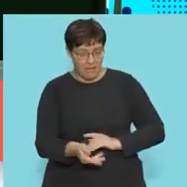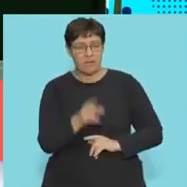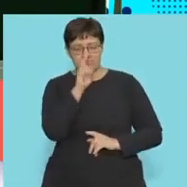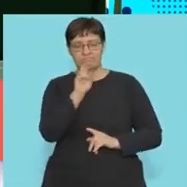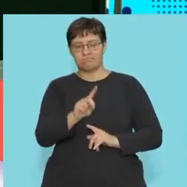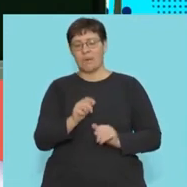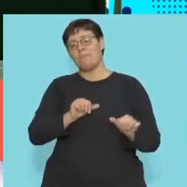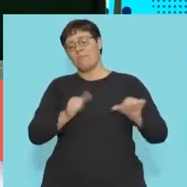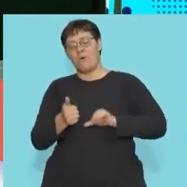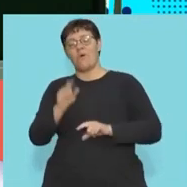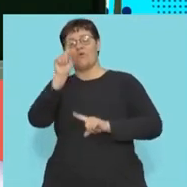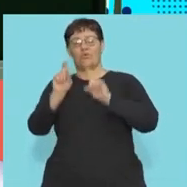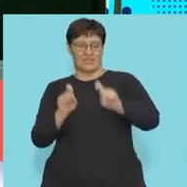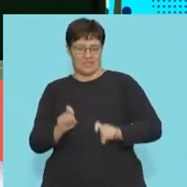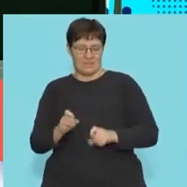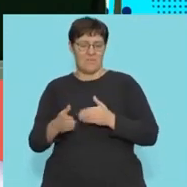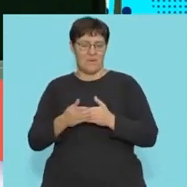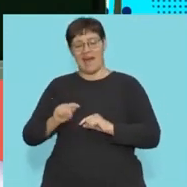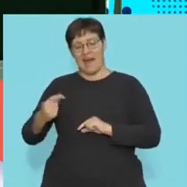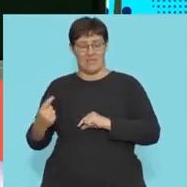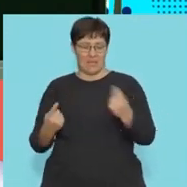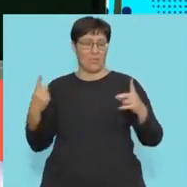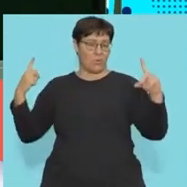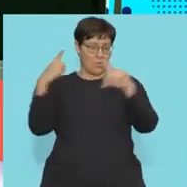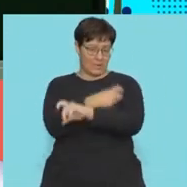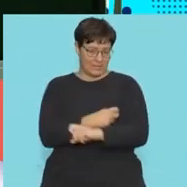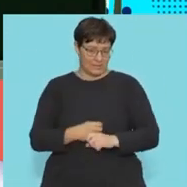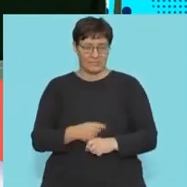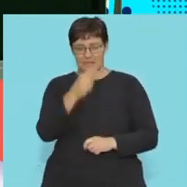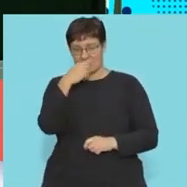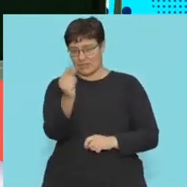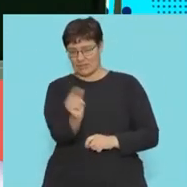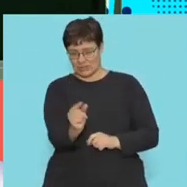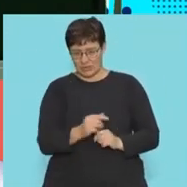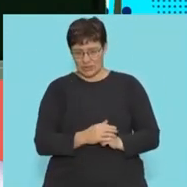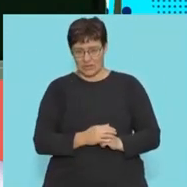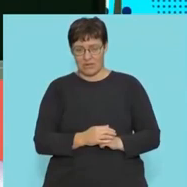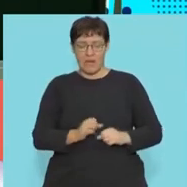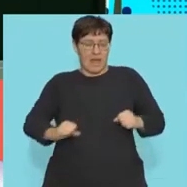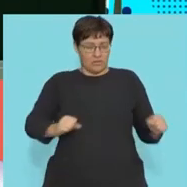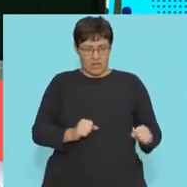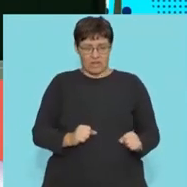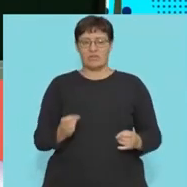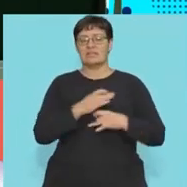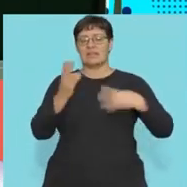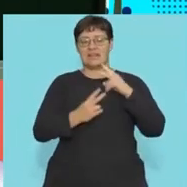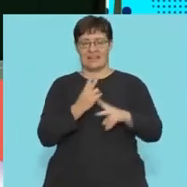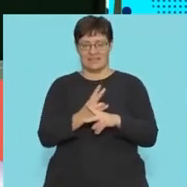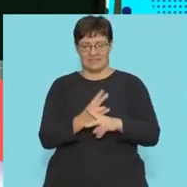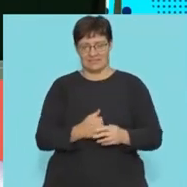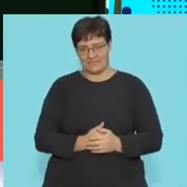take this to the next level by applying this to more complex questions. See you in a bit. Let's re-energise and start again.